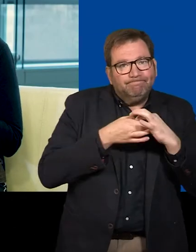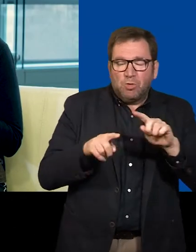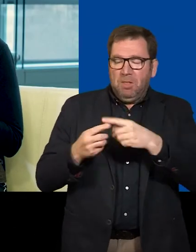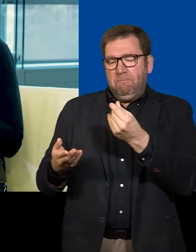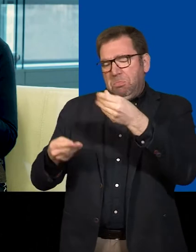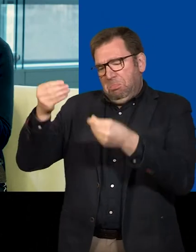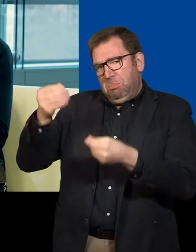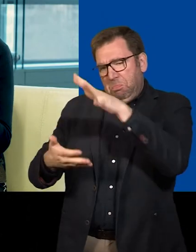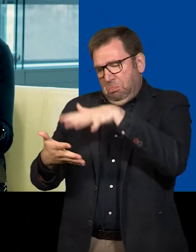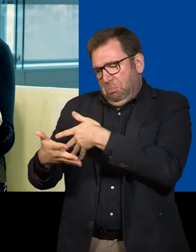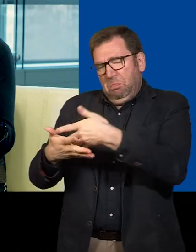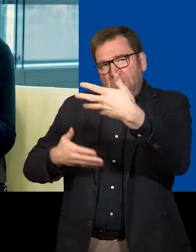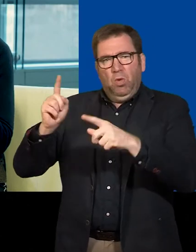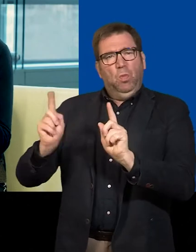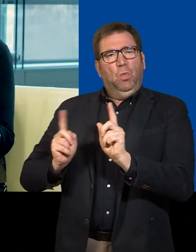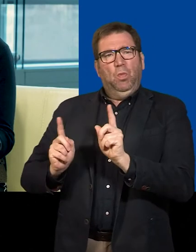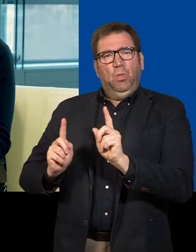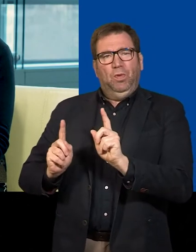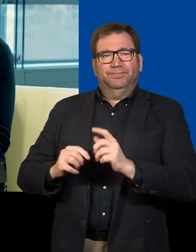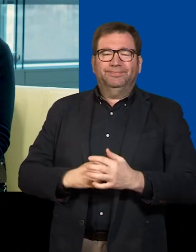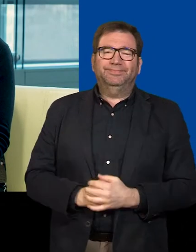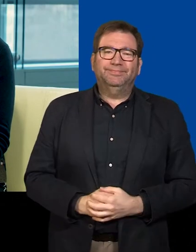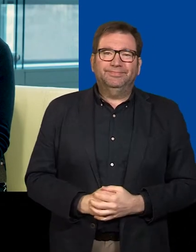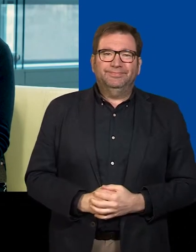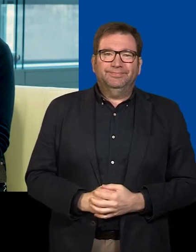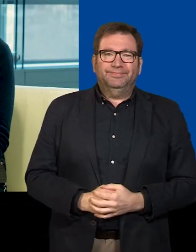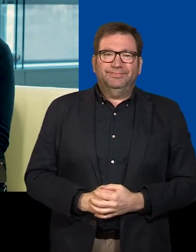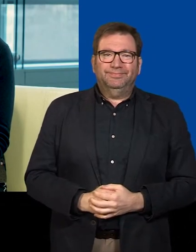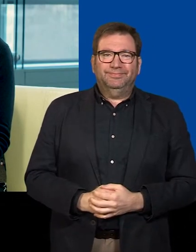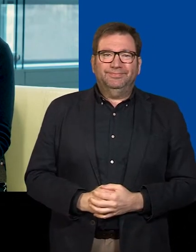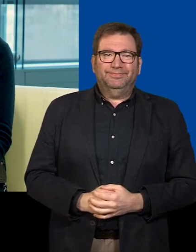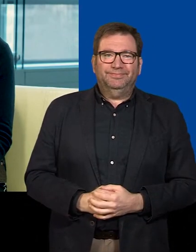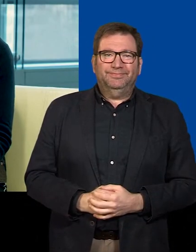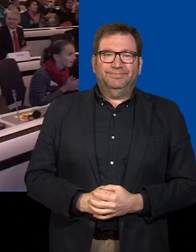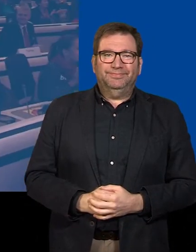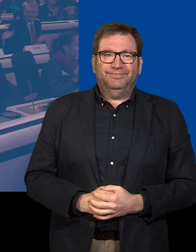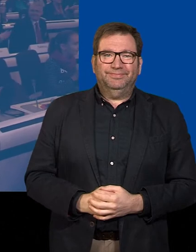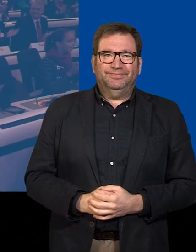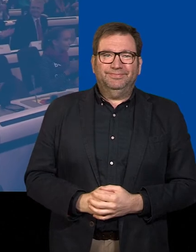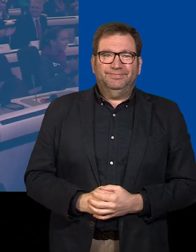the rationality of a budget, or lines in the municipal budget.